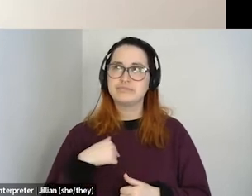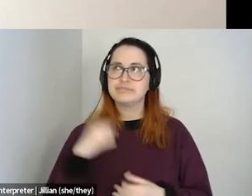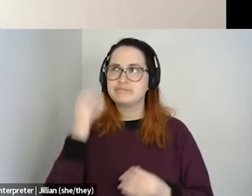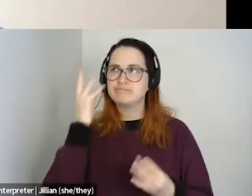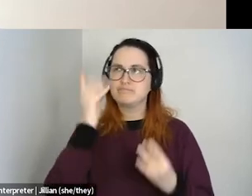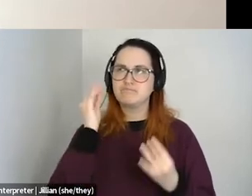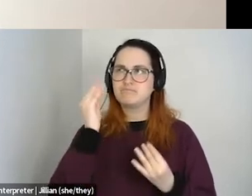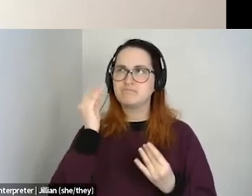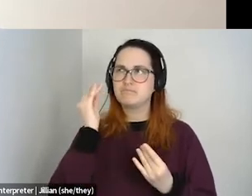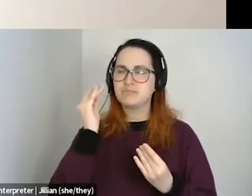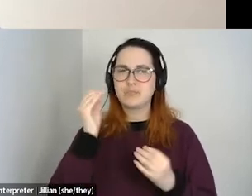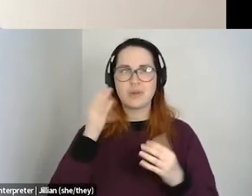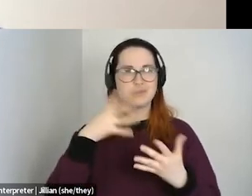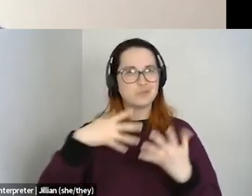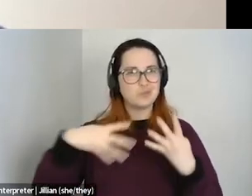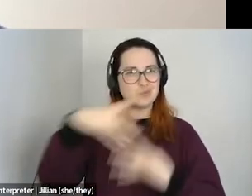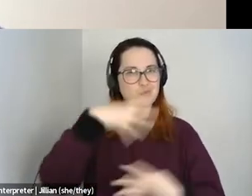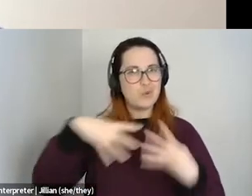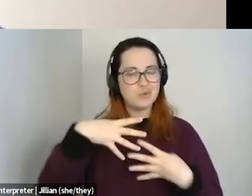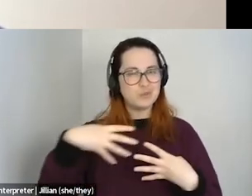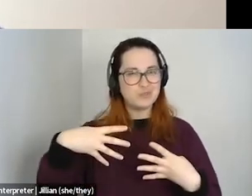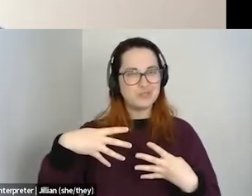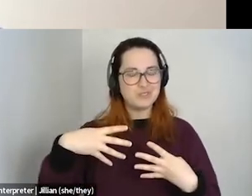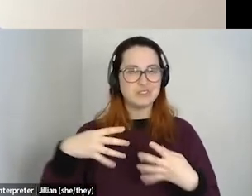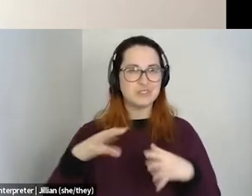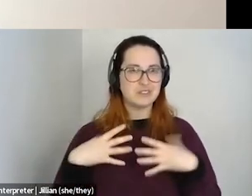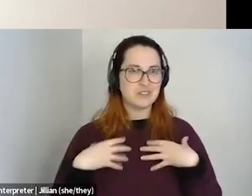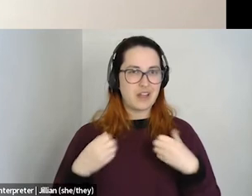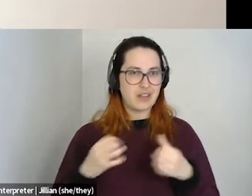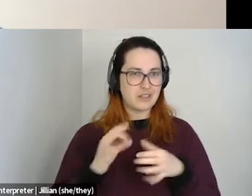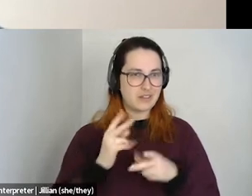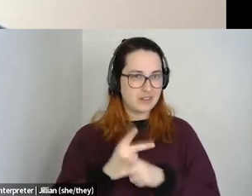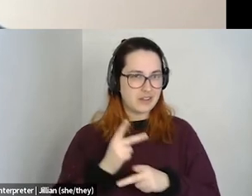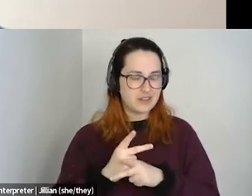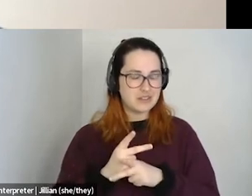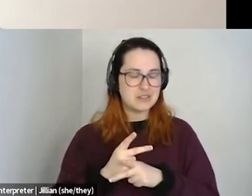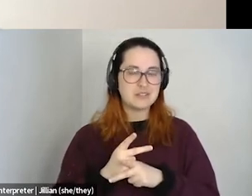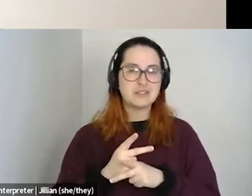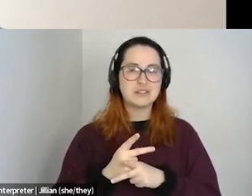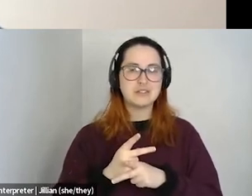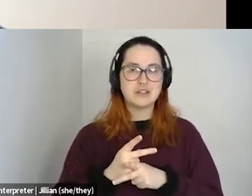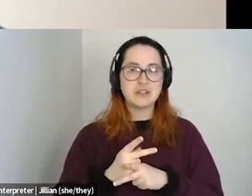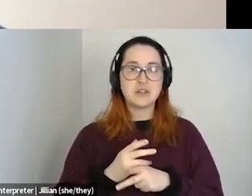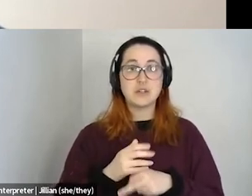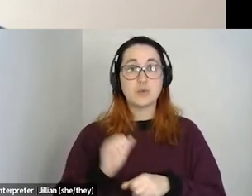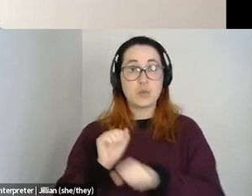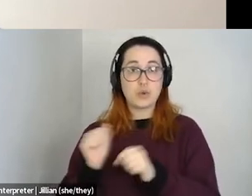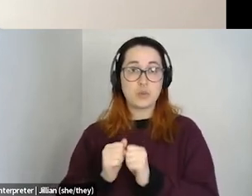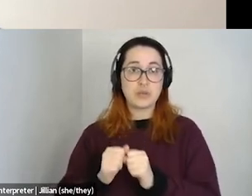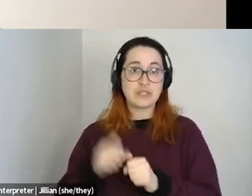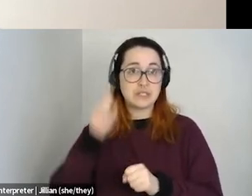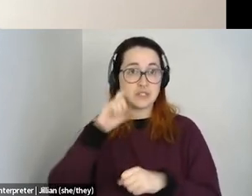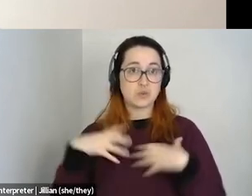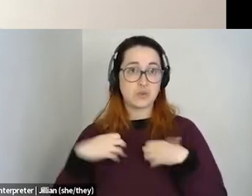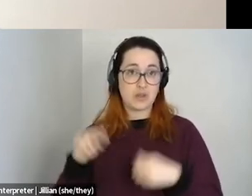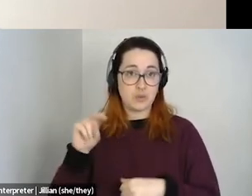sort of the social parts of healthcare, um, in different areas of the work that I've done. And then working with sexual health Nova Scotia is really when I started